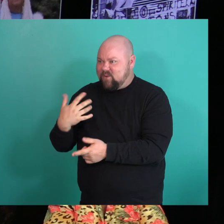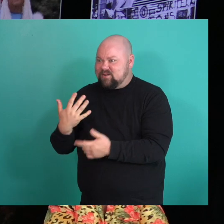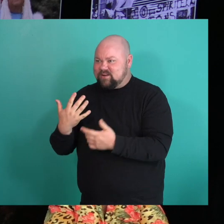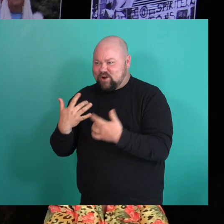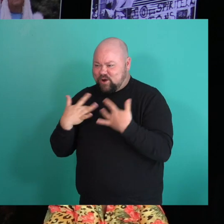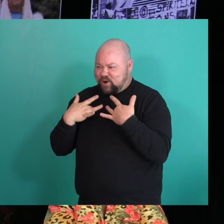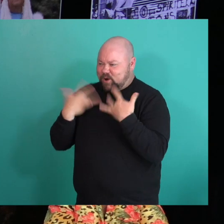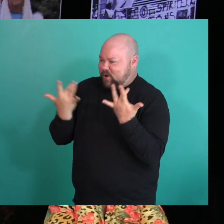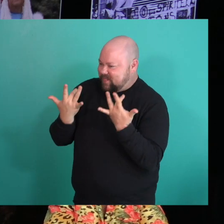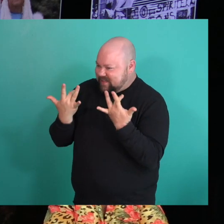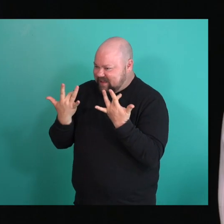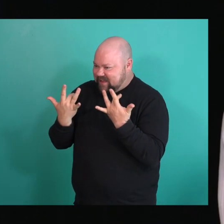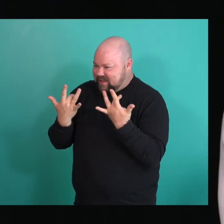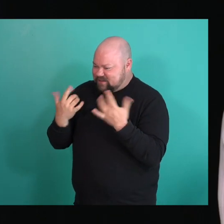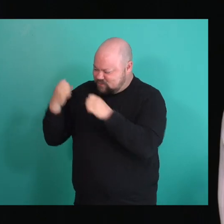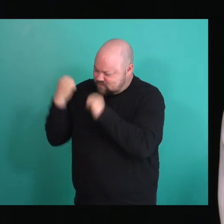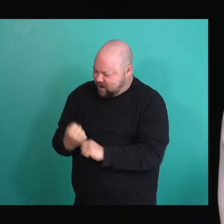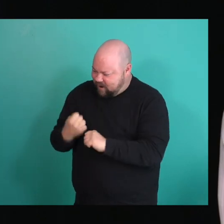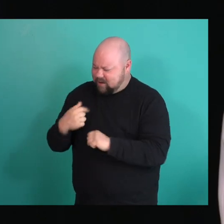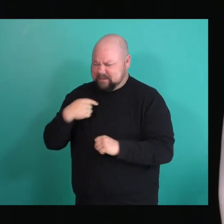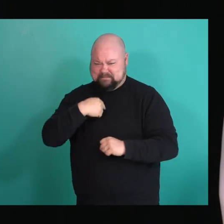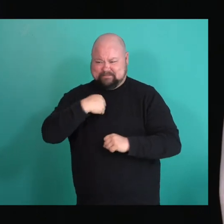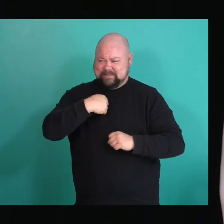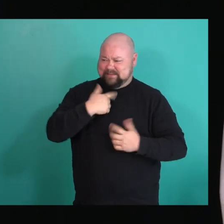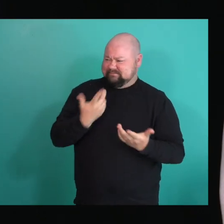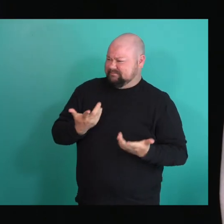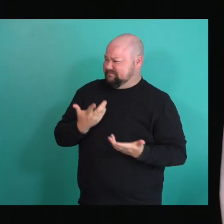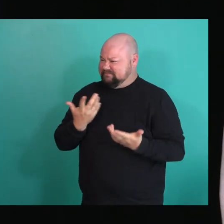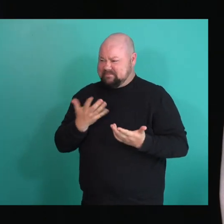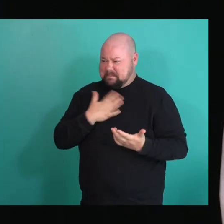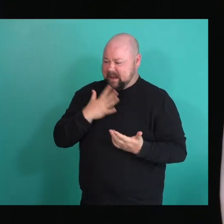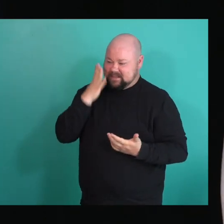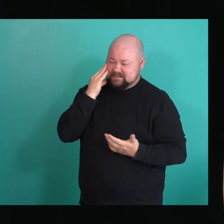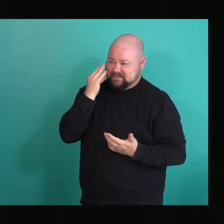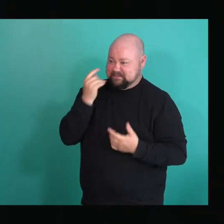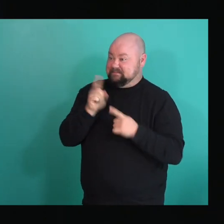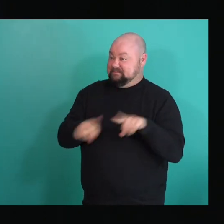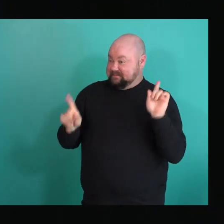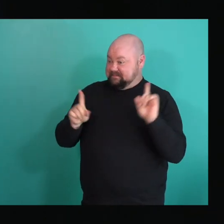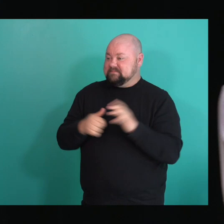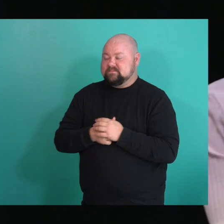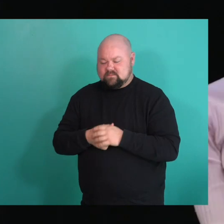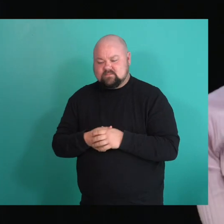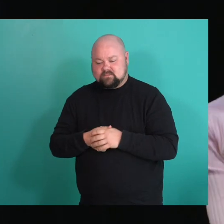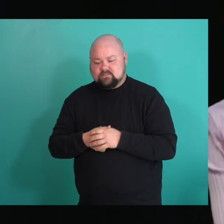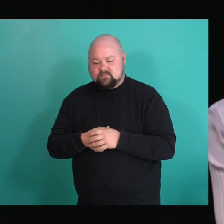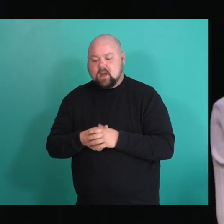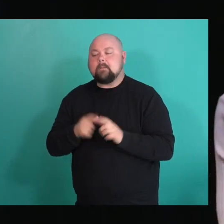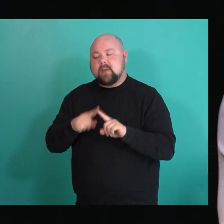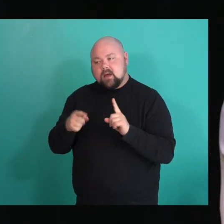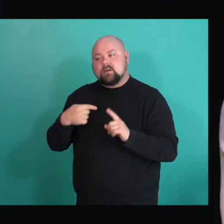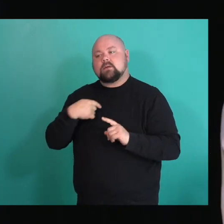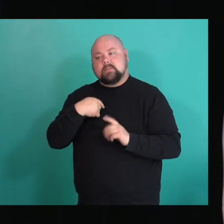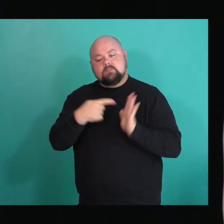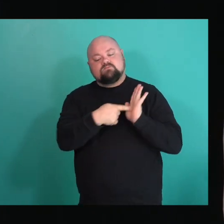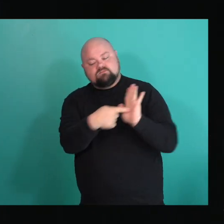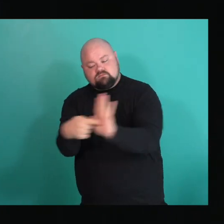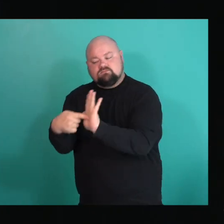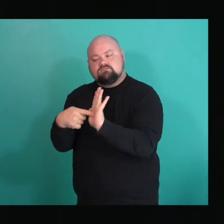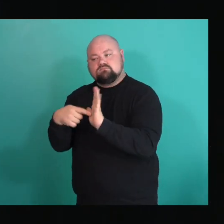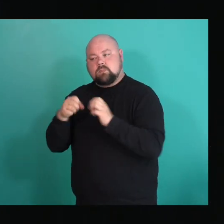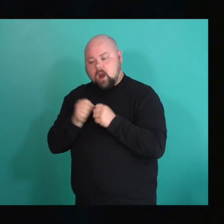because of people like, like, I don't want to toot my own horn, but like me, who are just out and proud. And so they feel safe to do that as well.